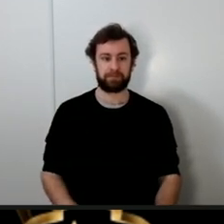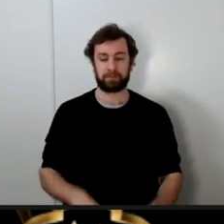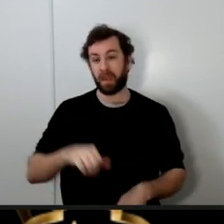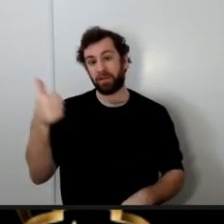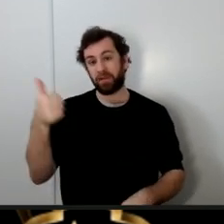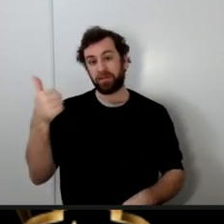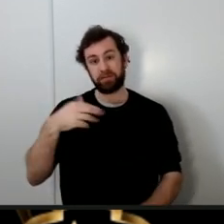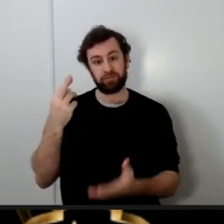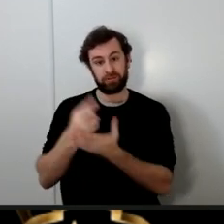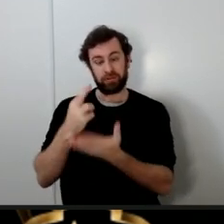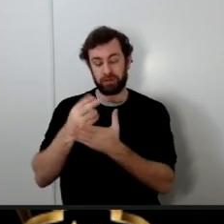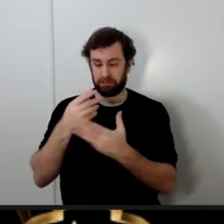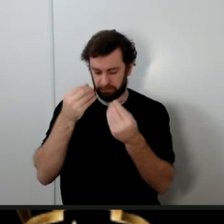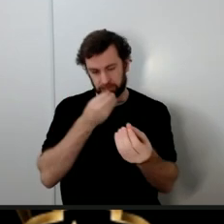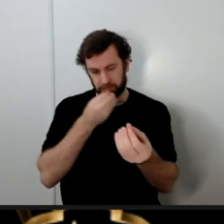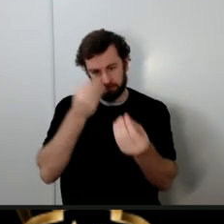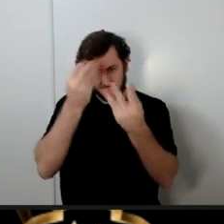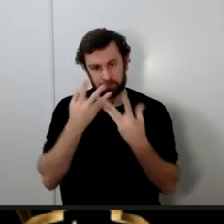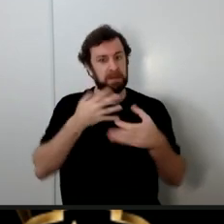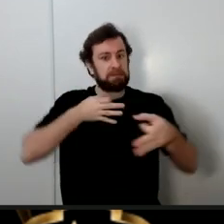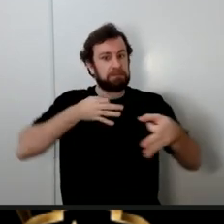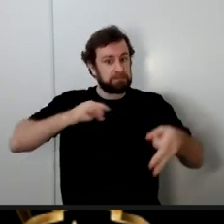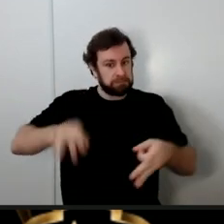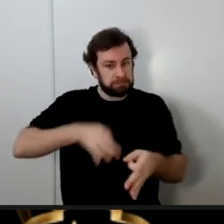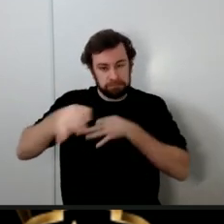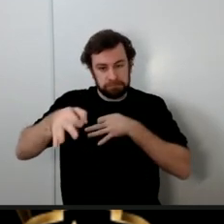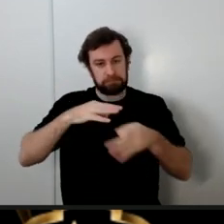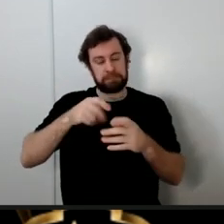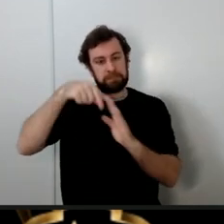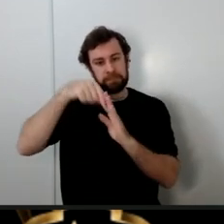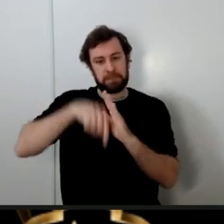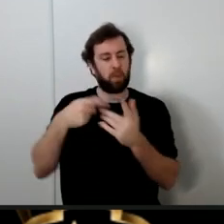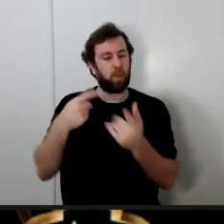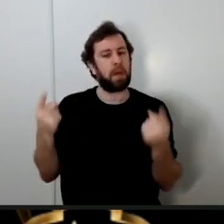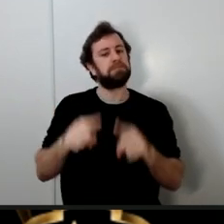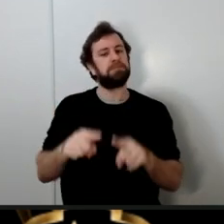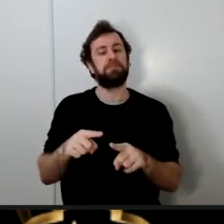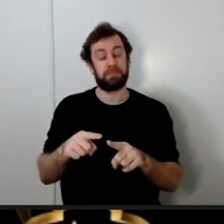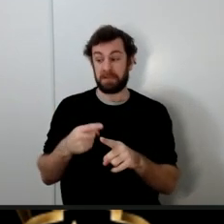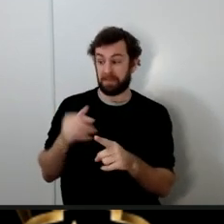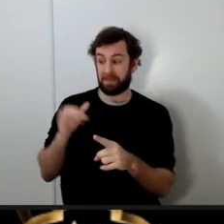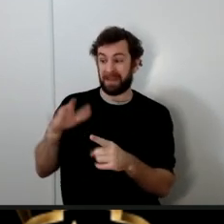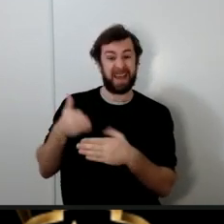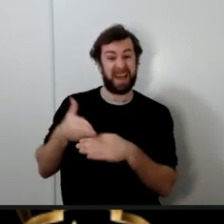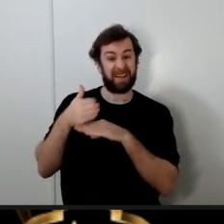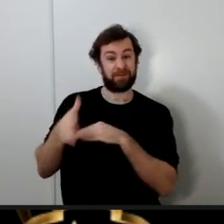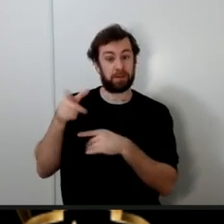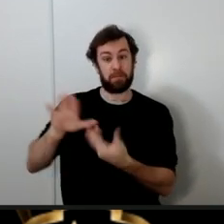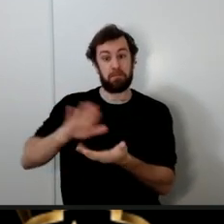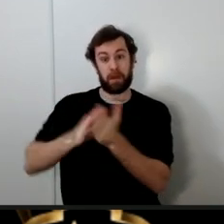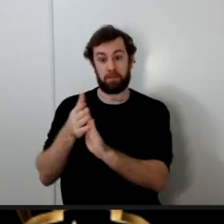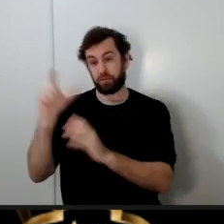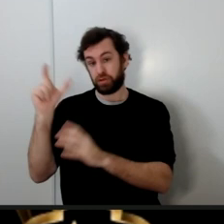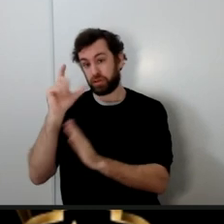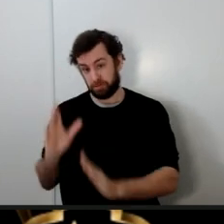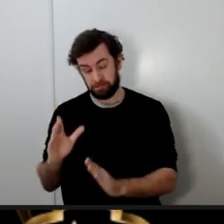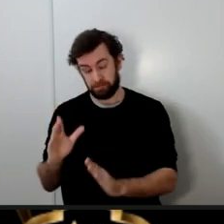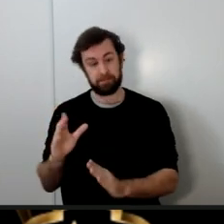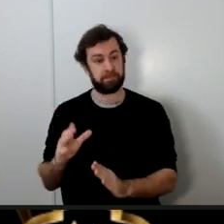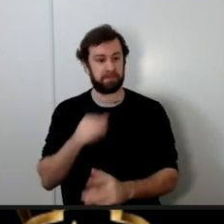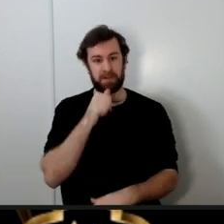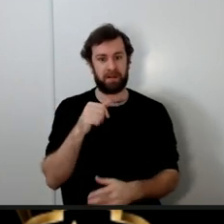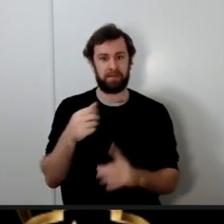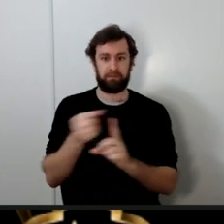tell us exactly what happened so this is after he had become Muslim and my dear brothers and sisters he did not beat any